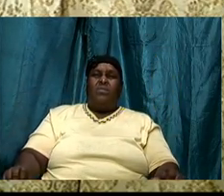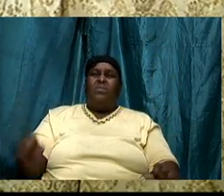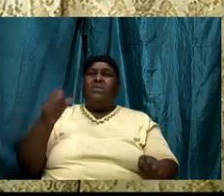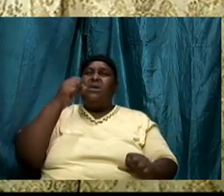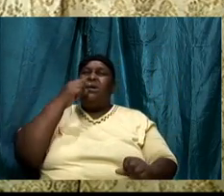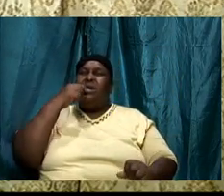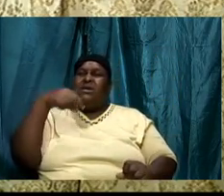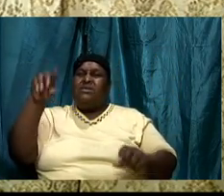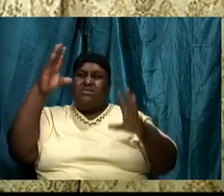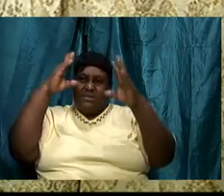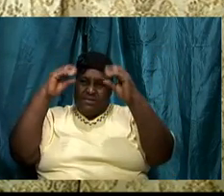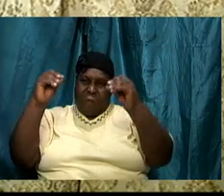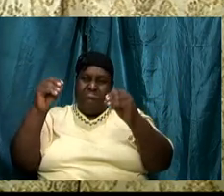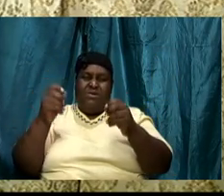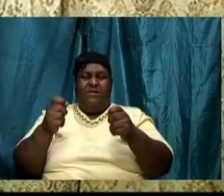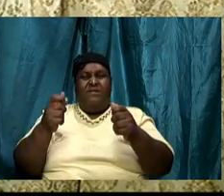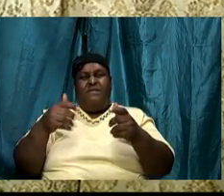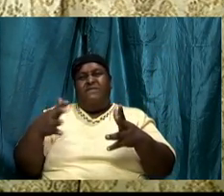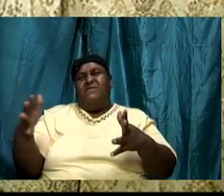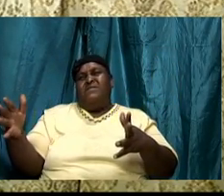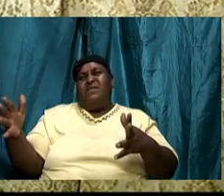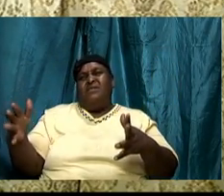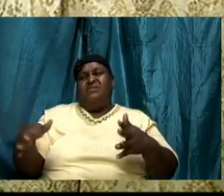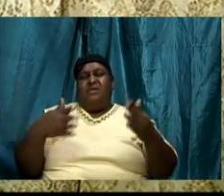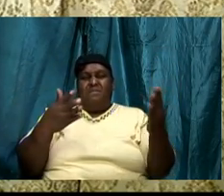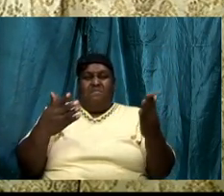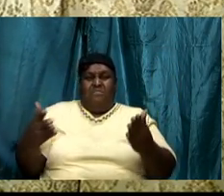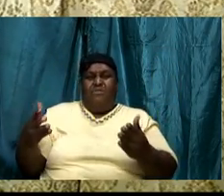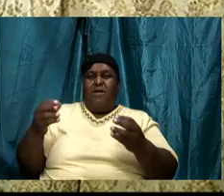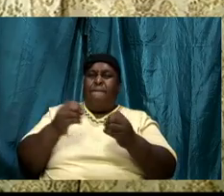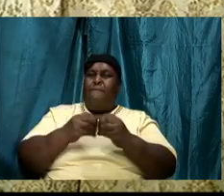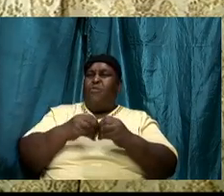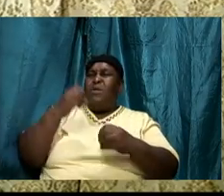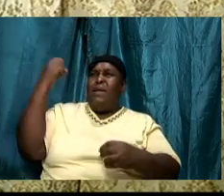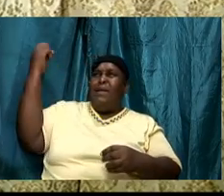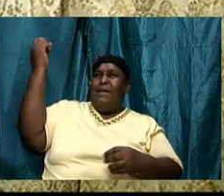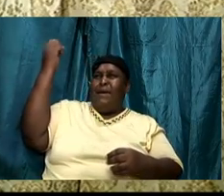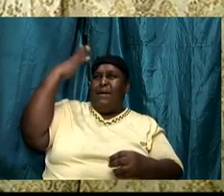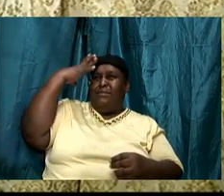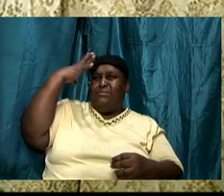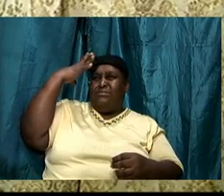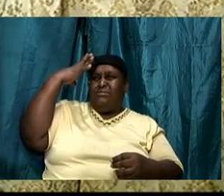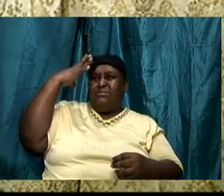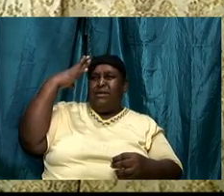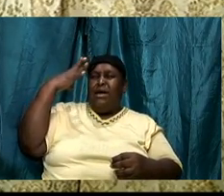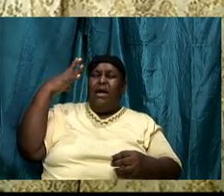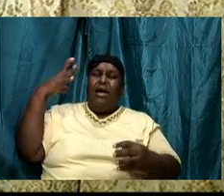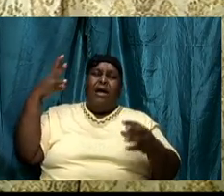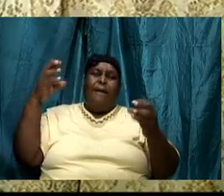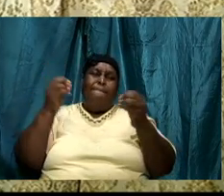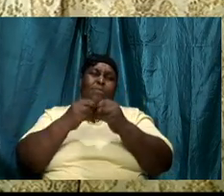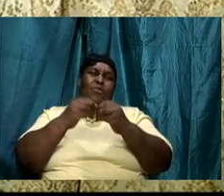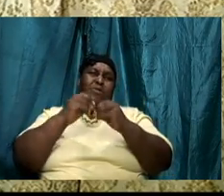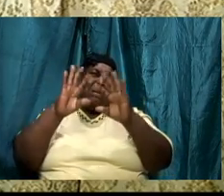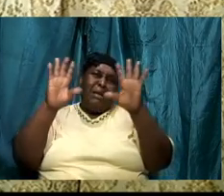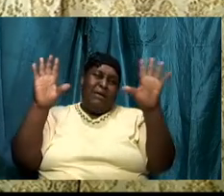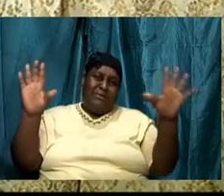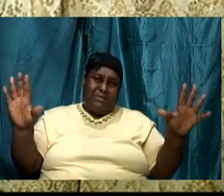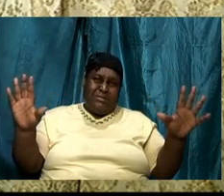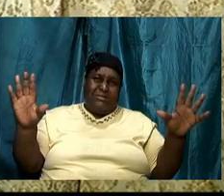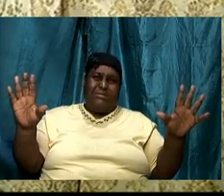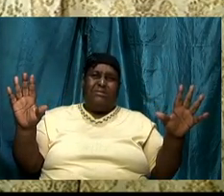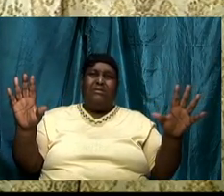that will bring some more light and that will bring some more clarity and that will